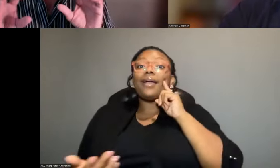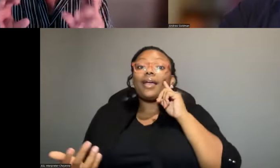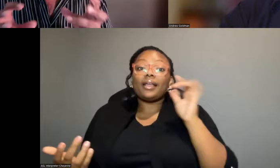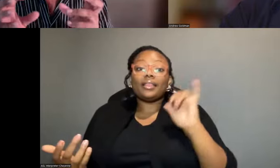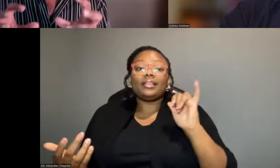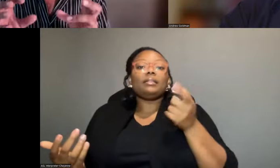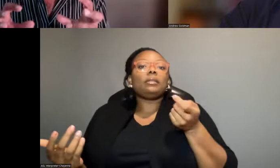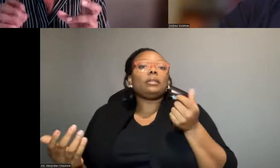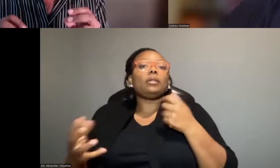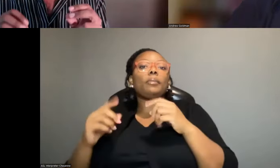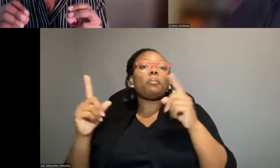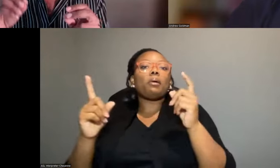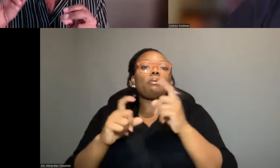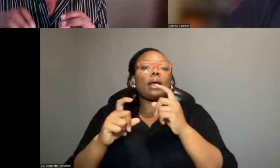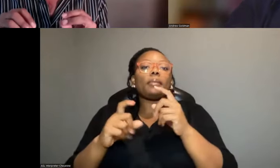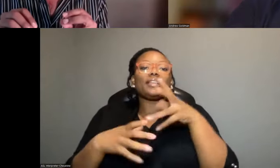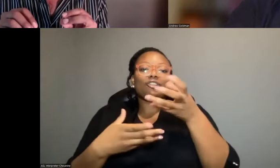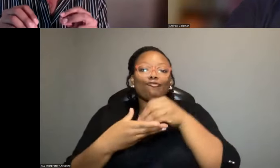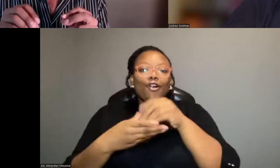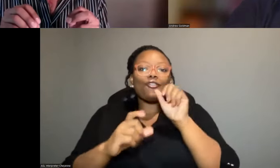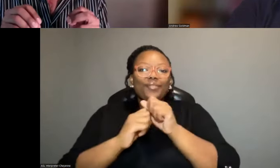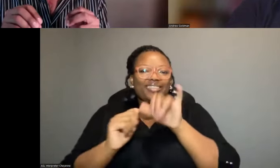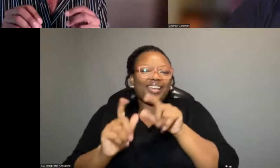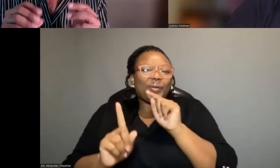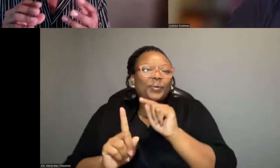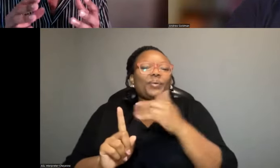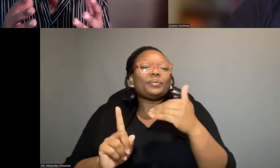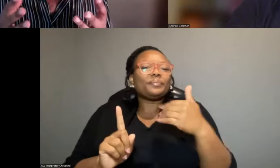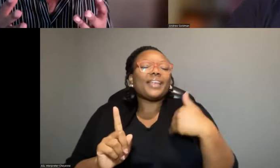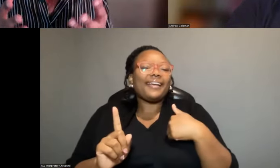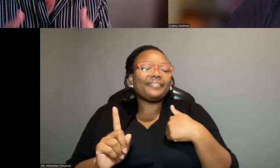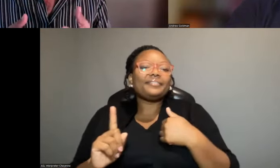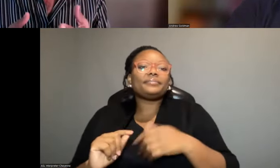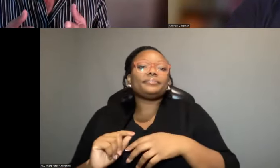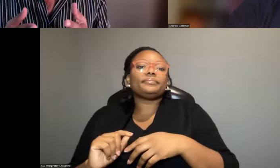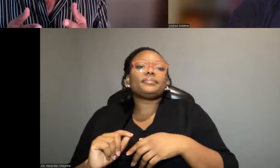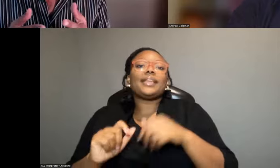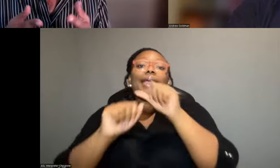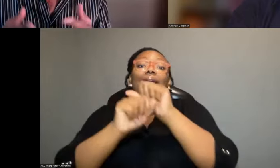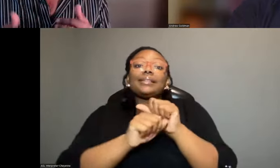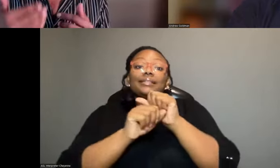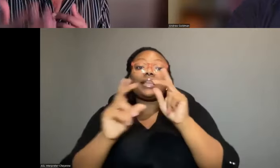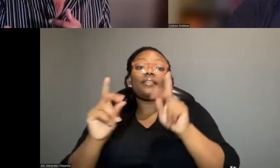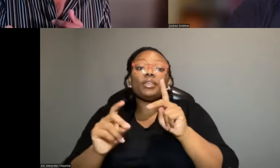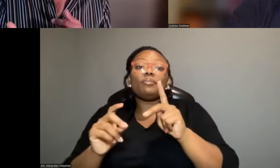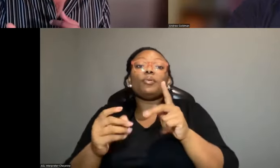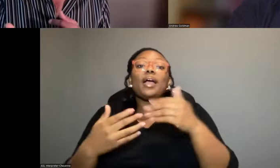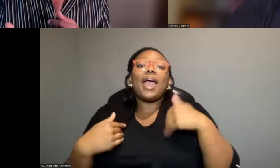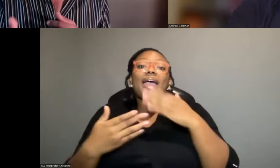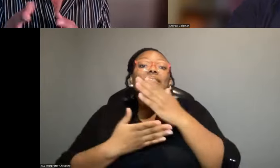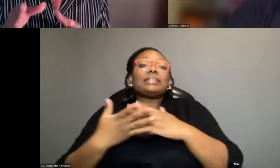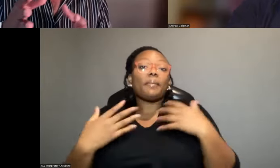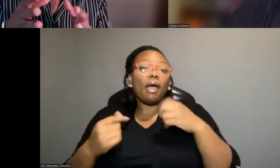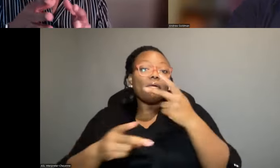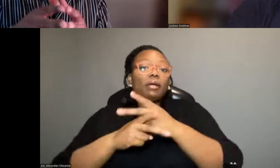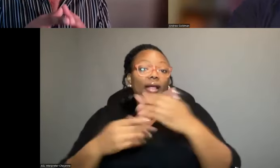there's a little bit of a complication in this, in that enslaved people were afforded some health care